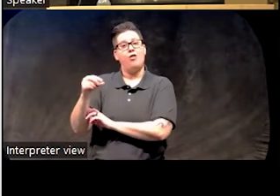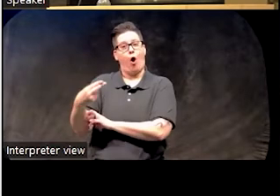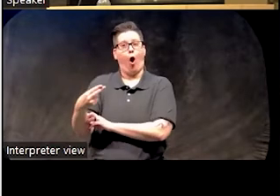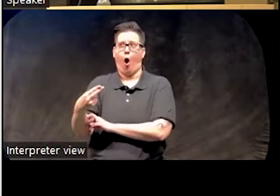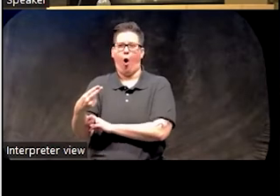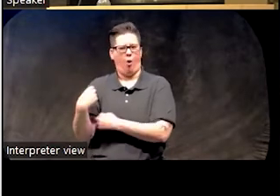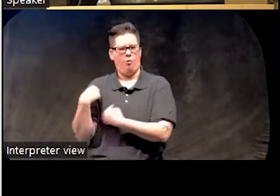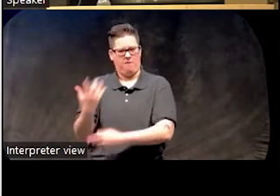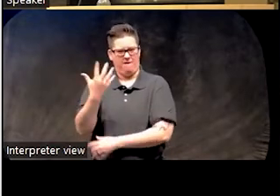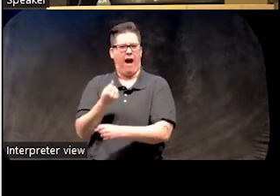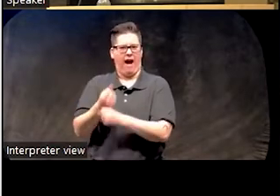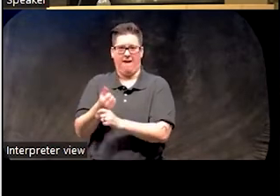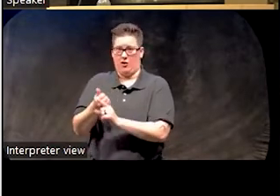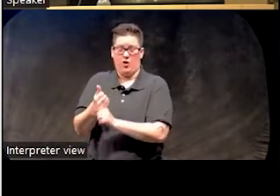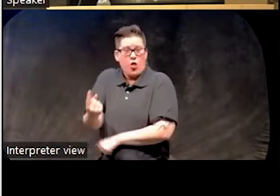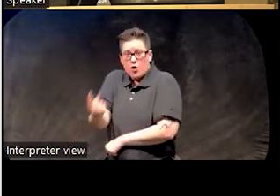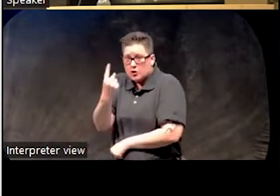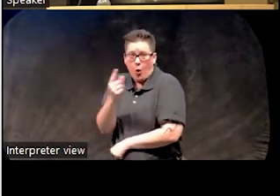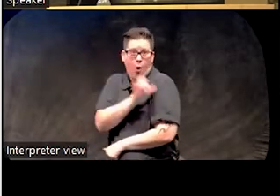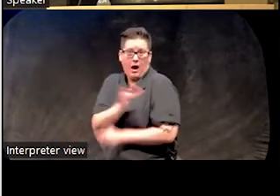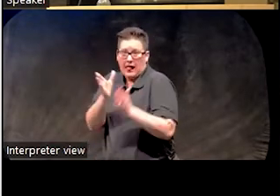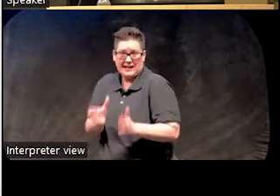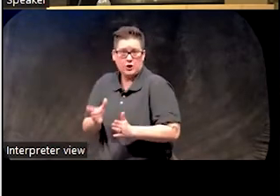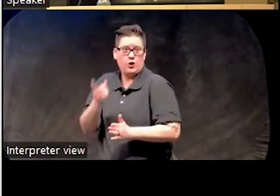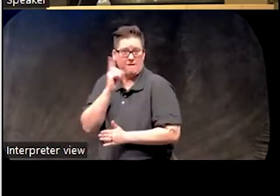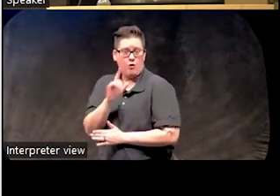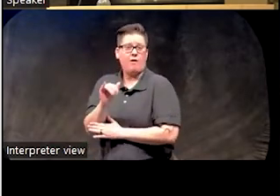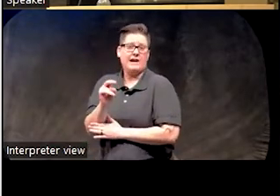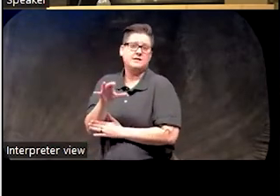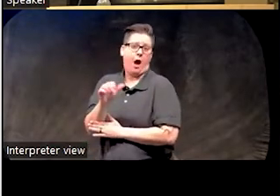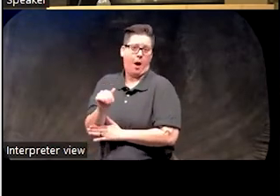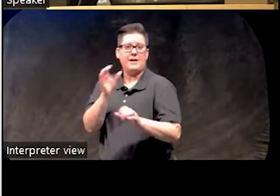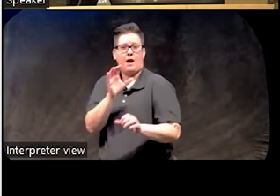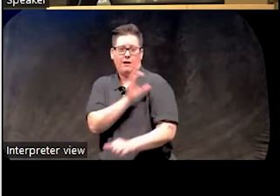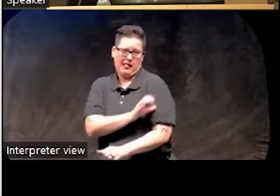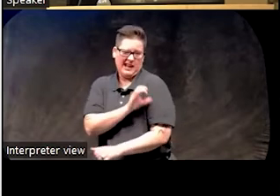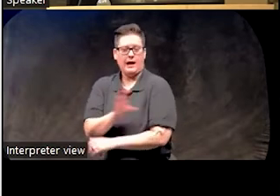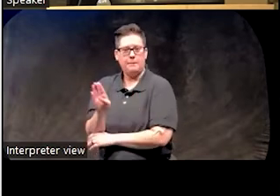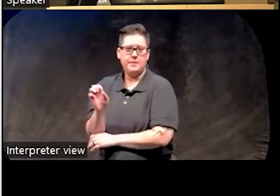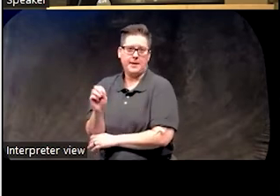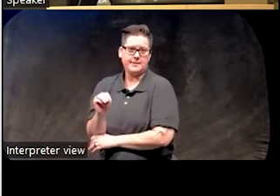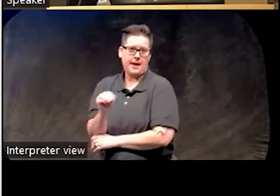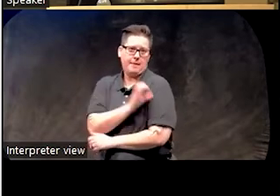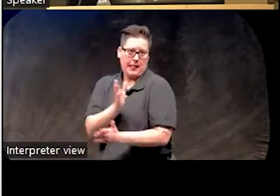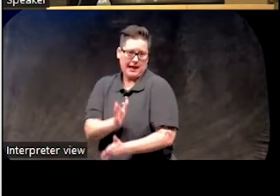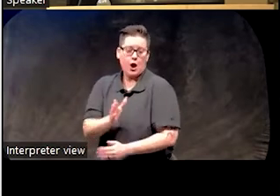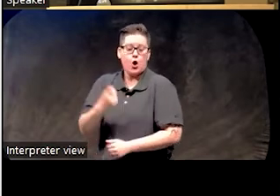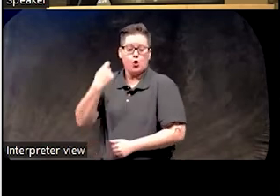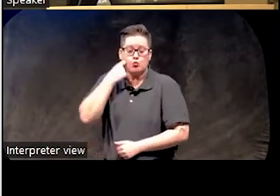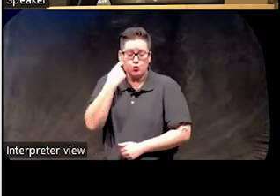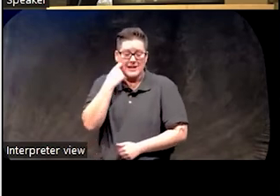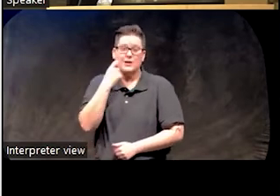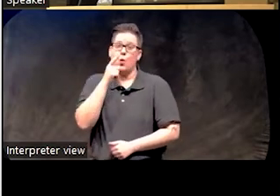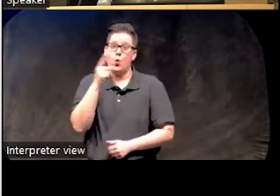for the last five years, has been the sole clinician of our insomnia clinic slash behavioral sleep medicine clinic. And recently joined